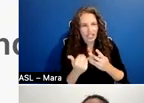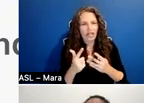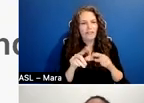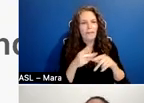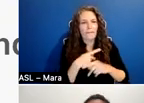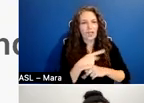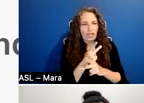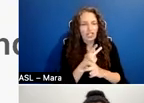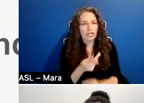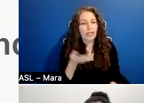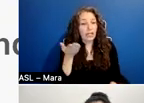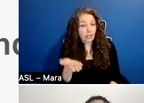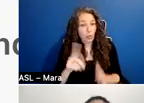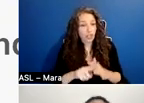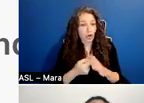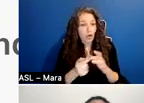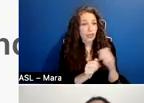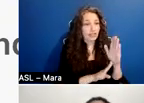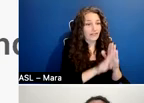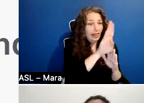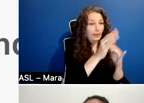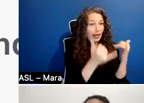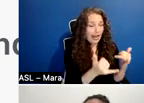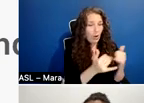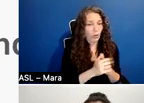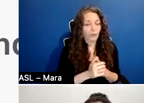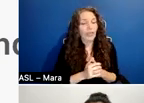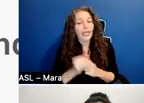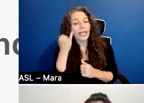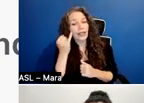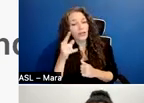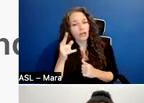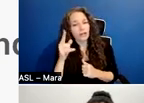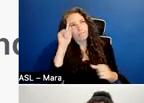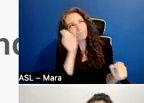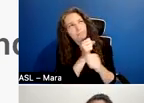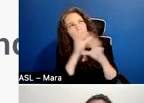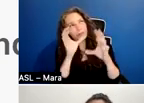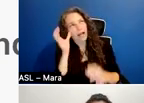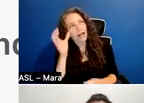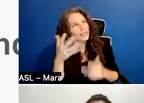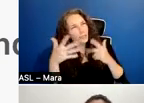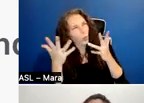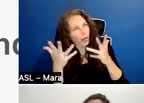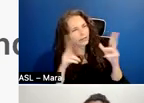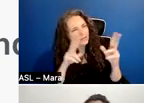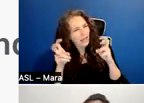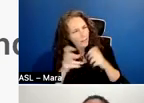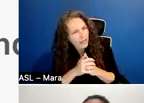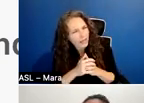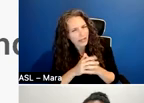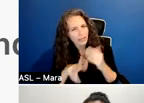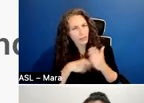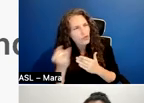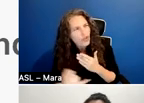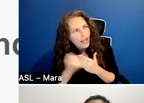So we'll start with development. Um, usually this is when you're conceptualizing of the project. You have a topic or an idea and you